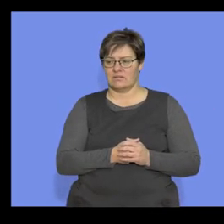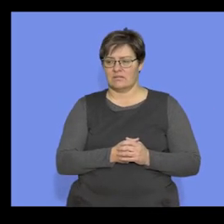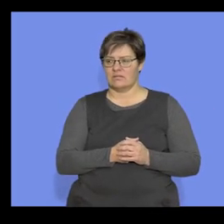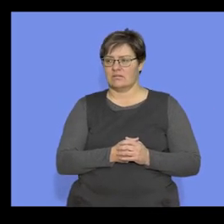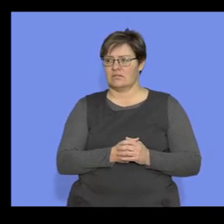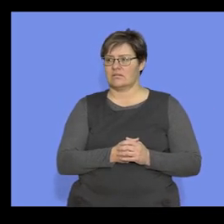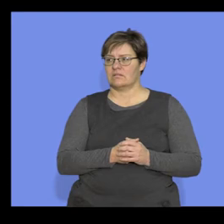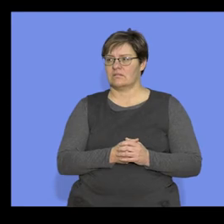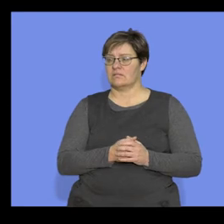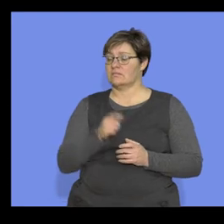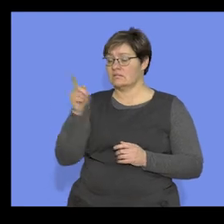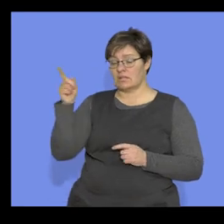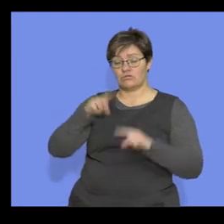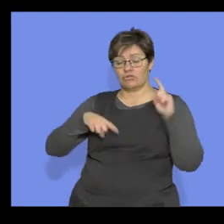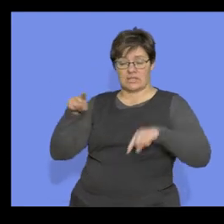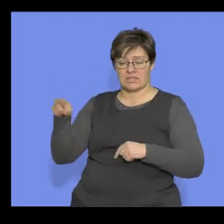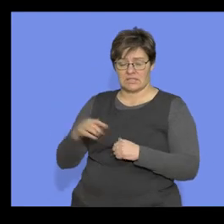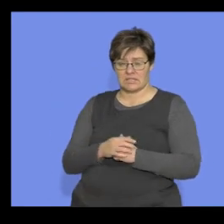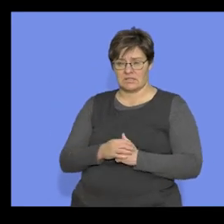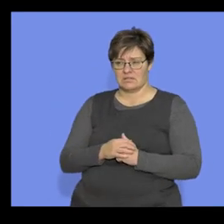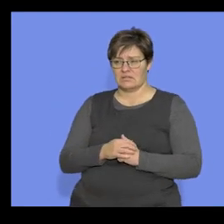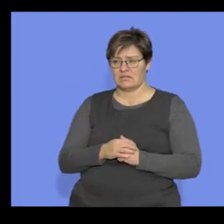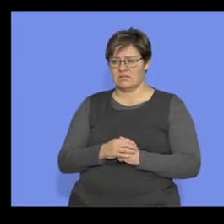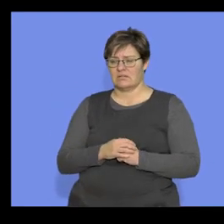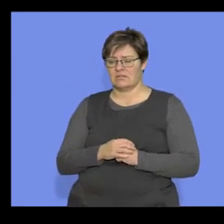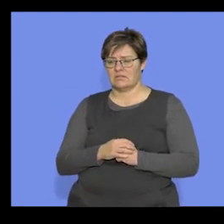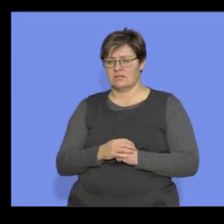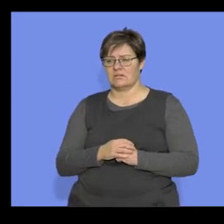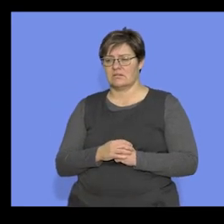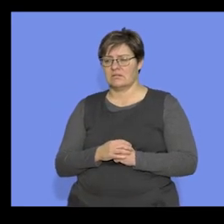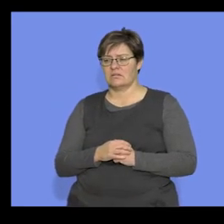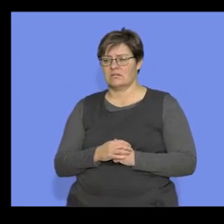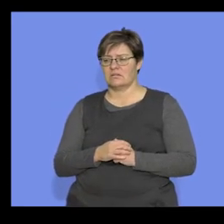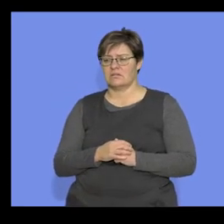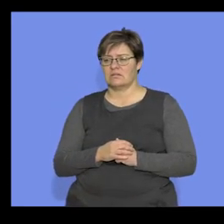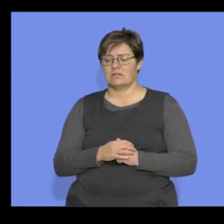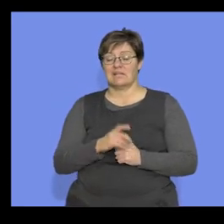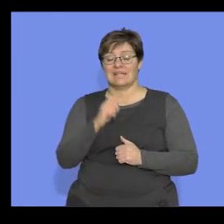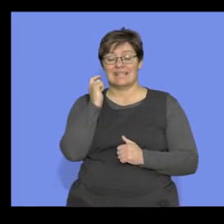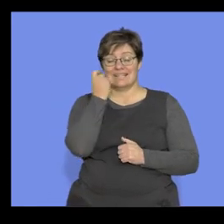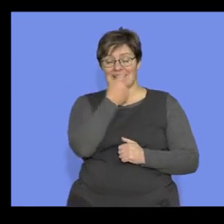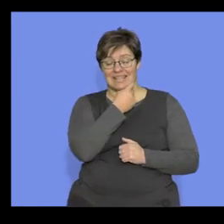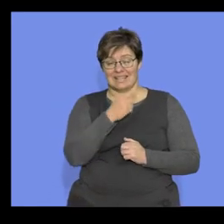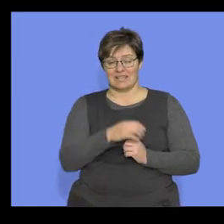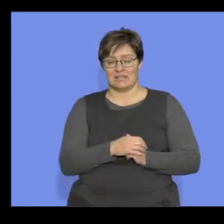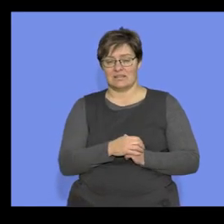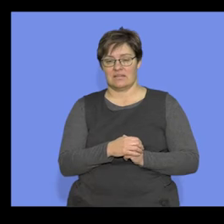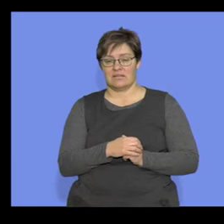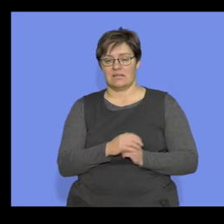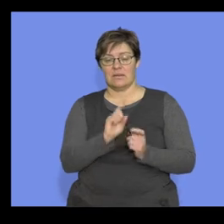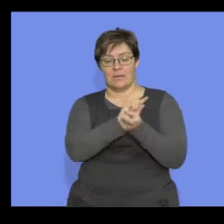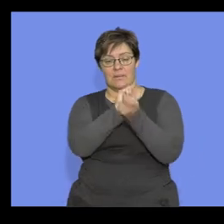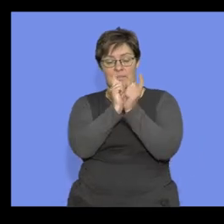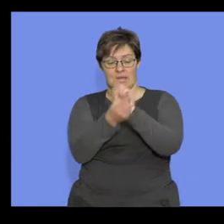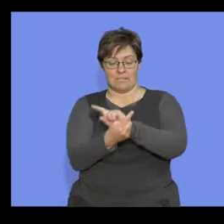and again here, the trend, even if it's the same thing, teeth